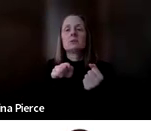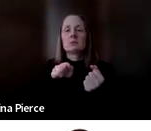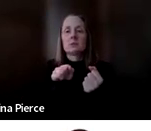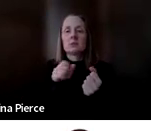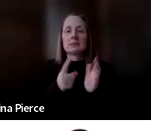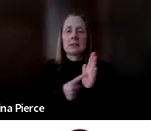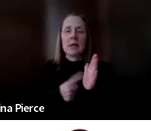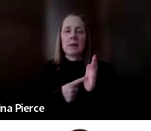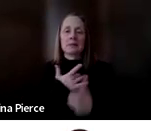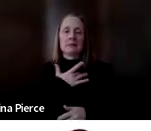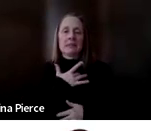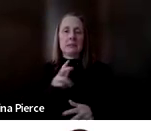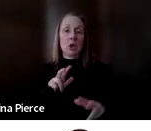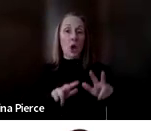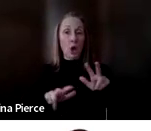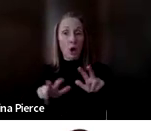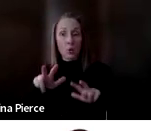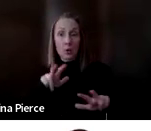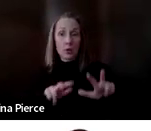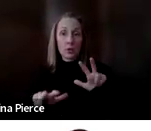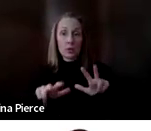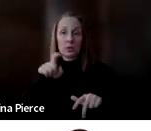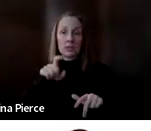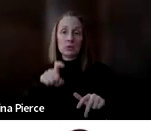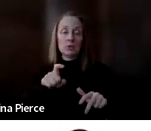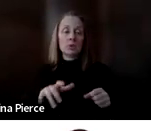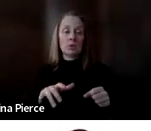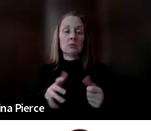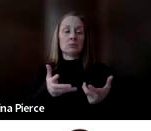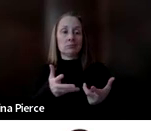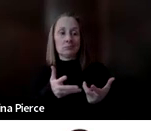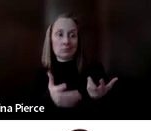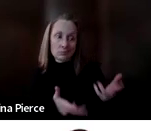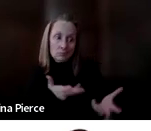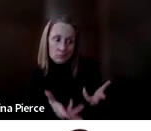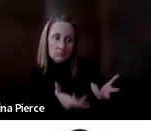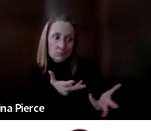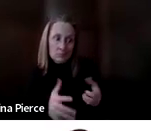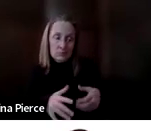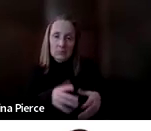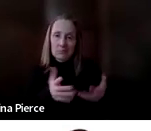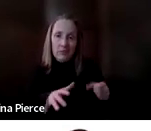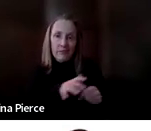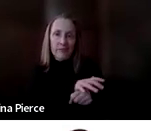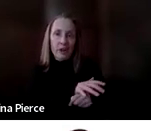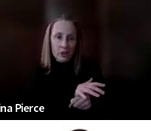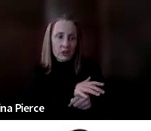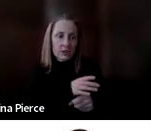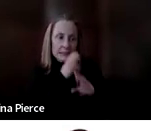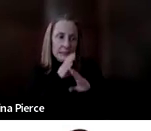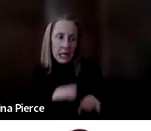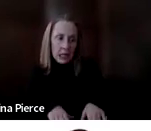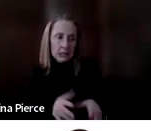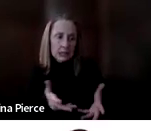or a need to fill in the silence while someone is typing out or accessing or